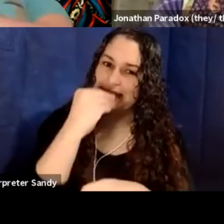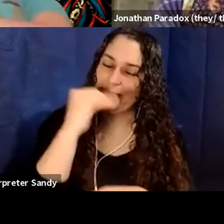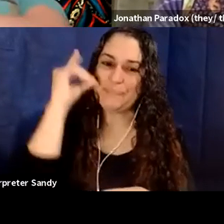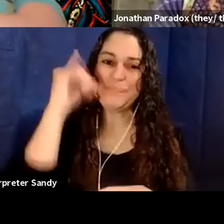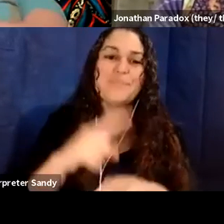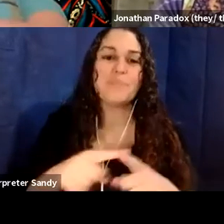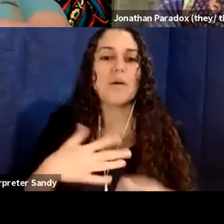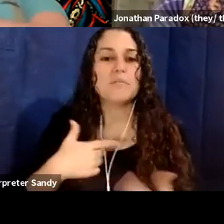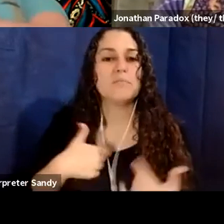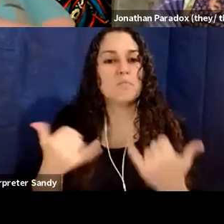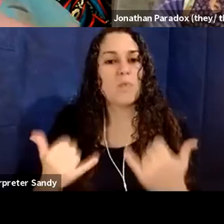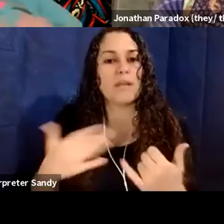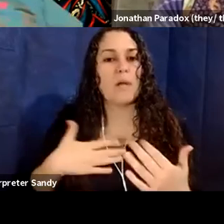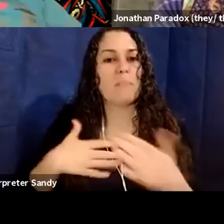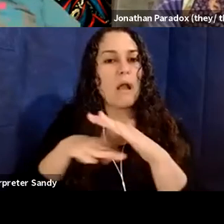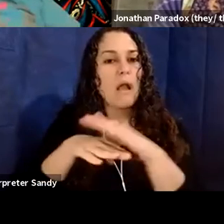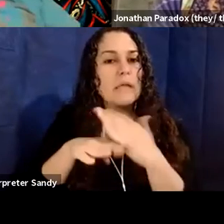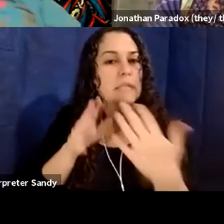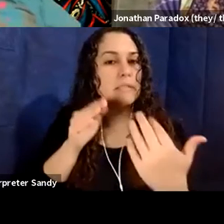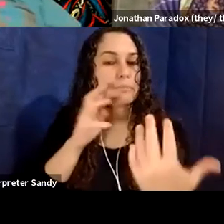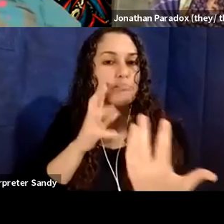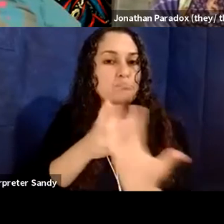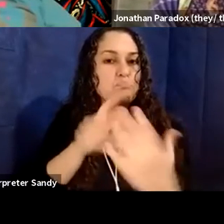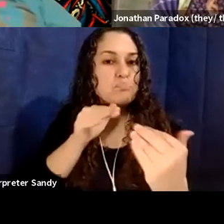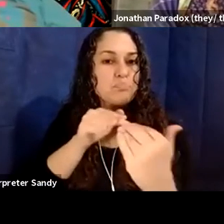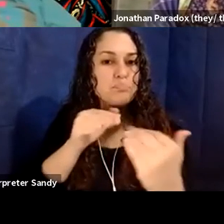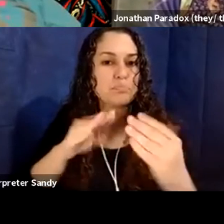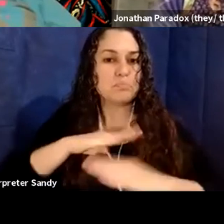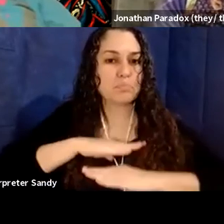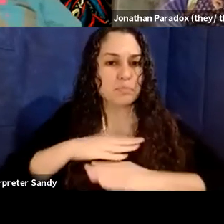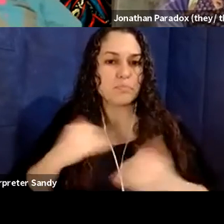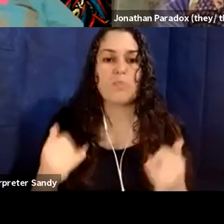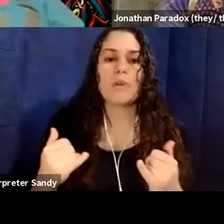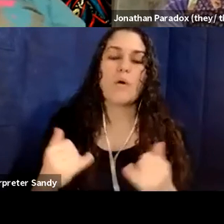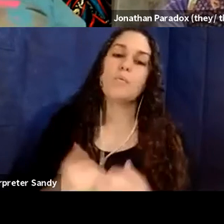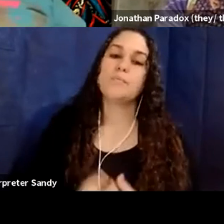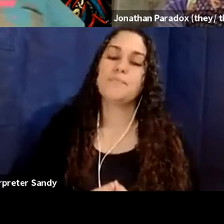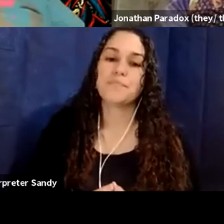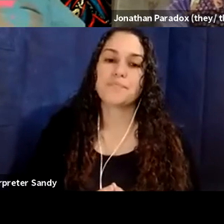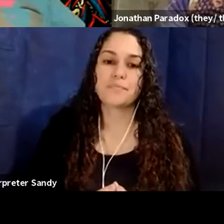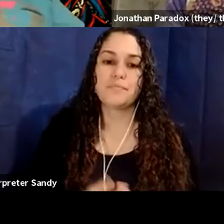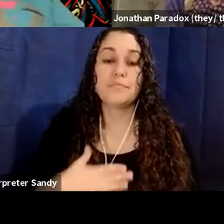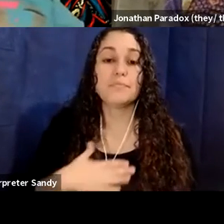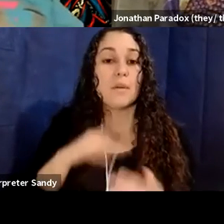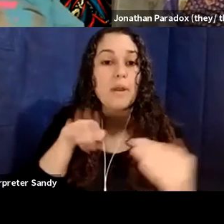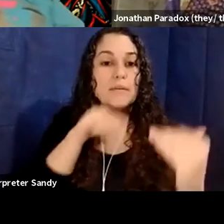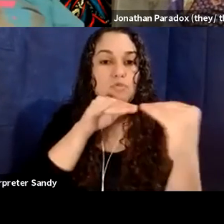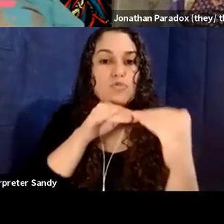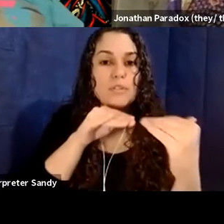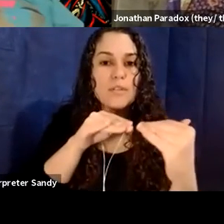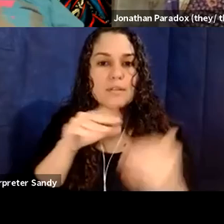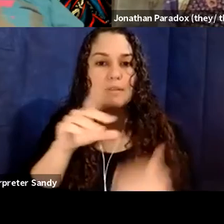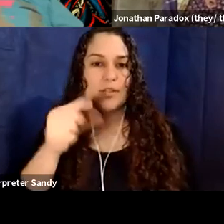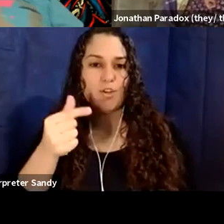access needs are otherwise met. My justice practice is... Deanna,